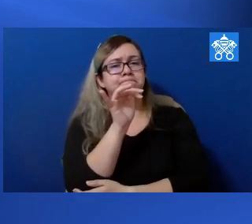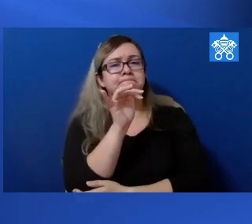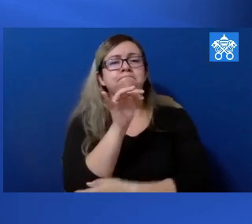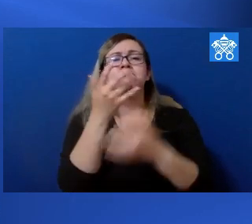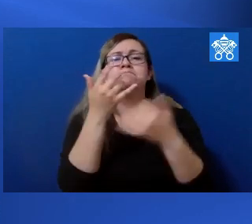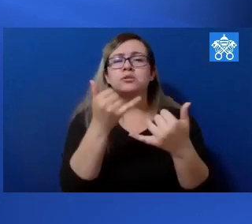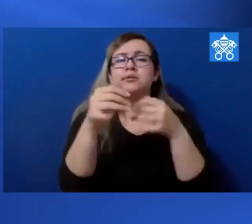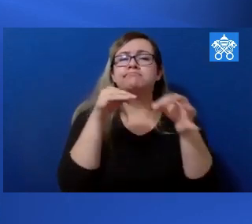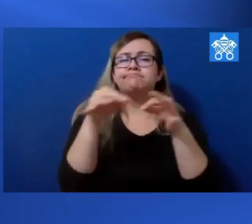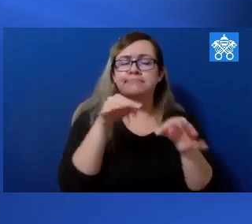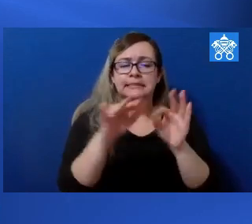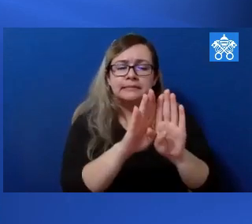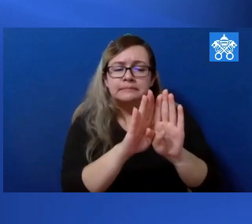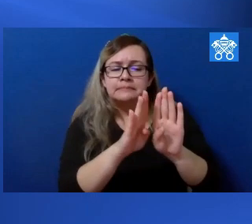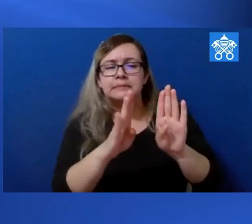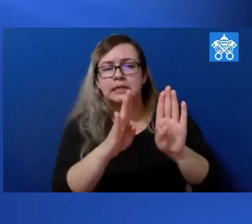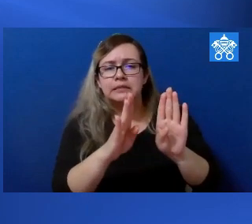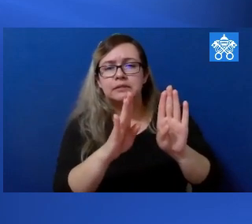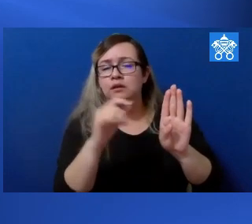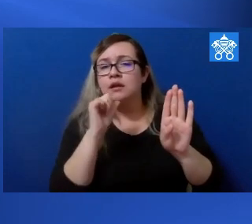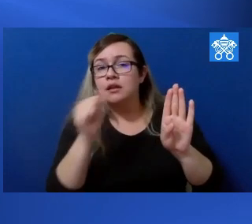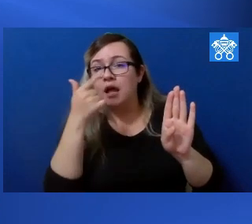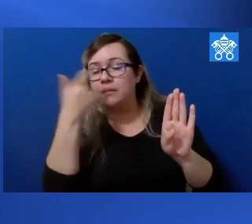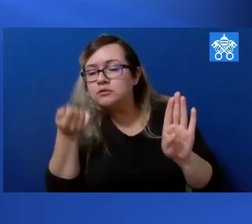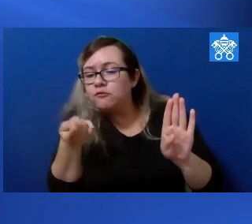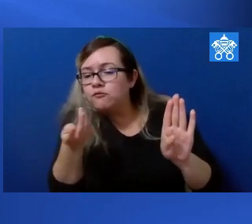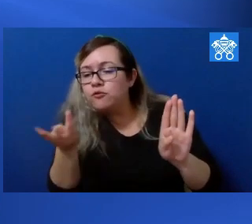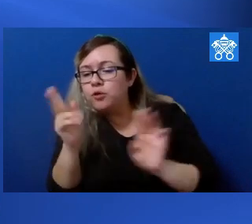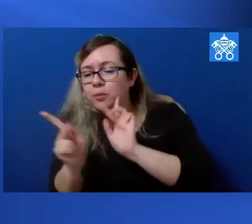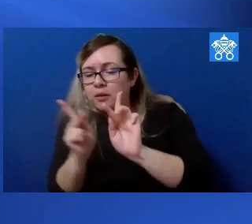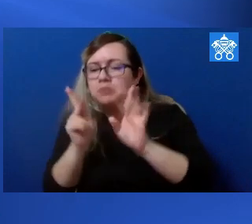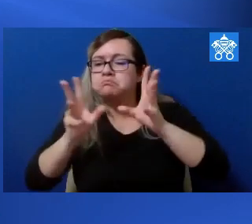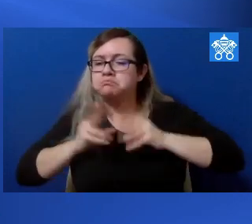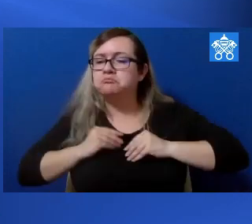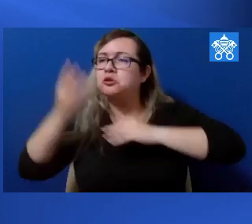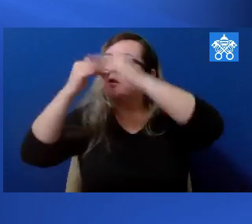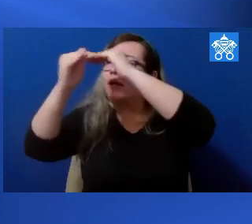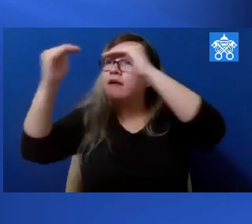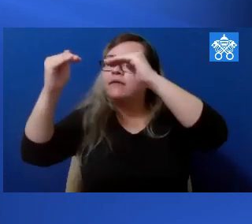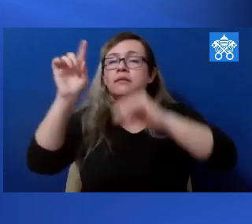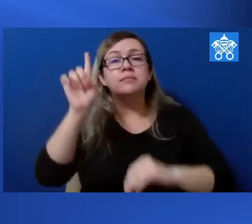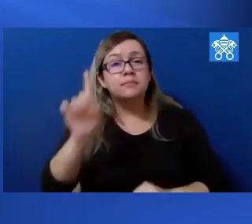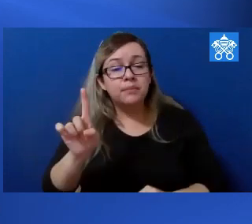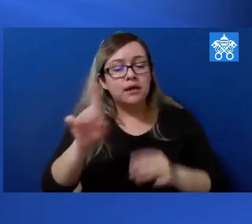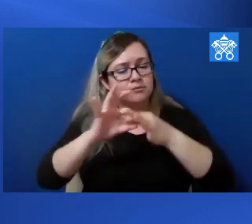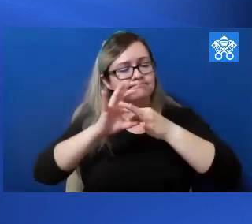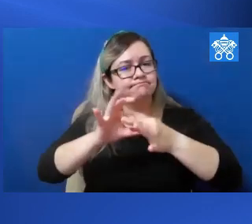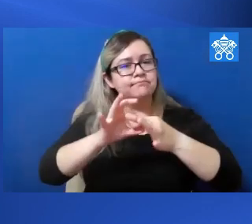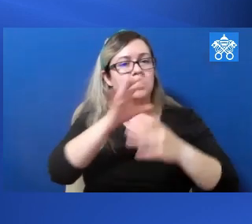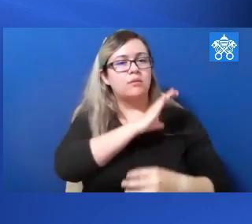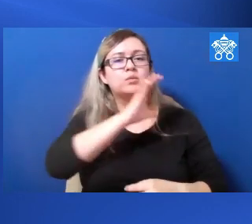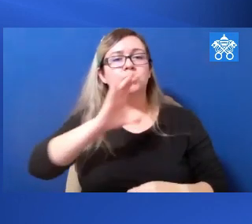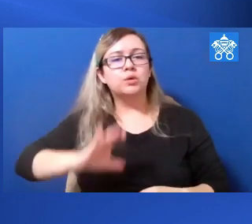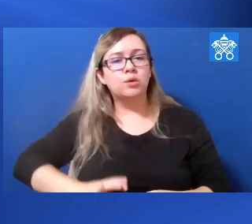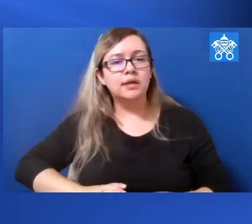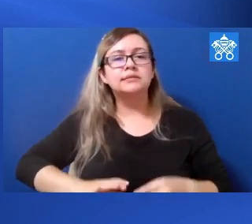So, we're talking about a narrow door not because only a few are destined to go through it, but because to belong